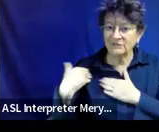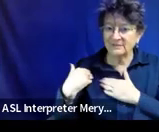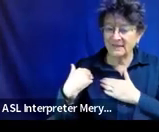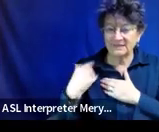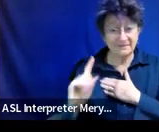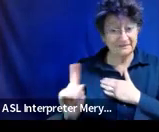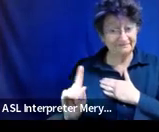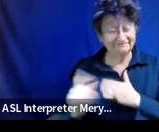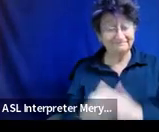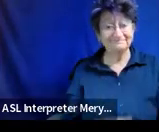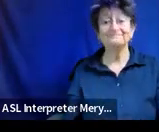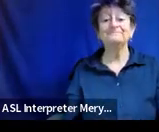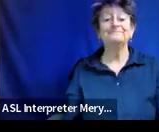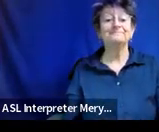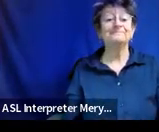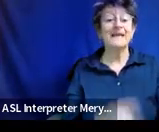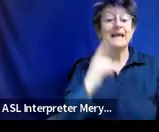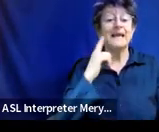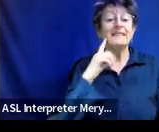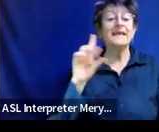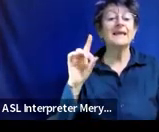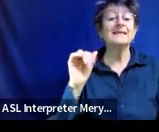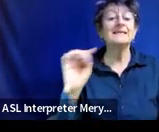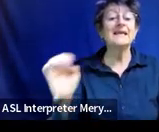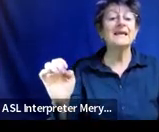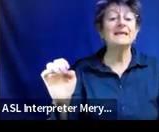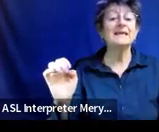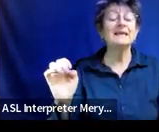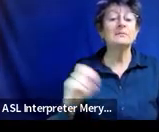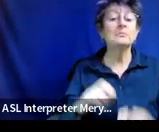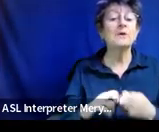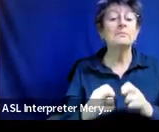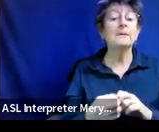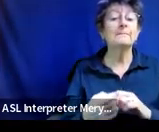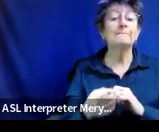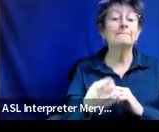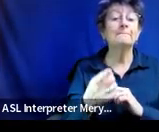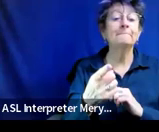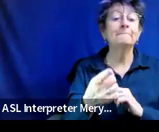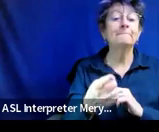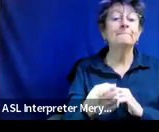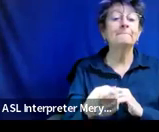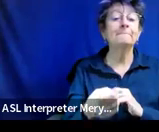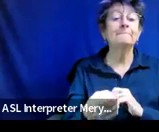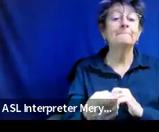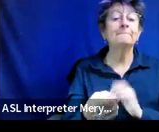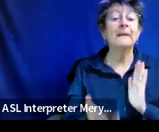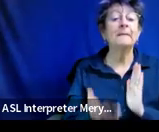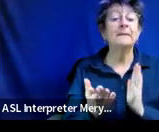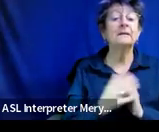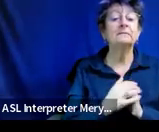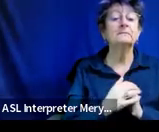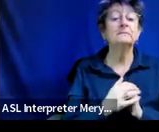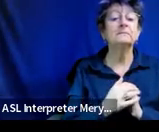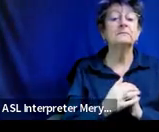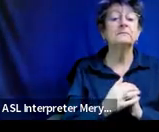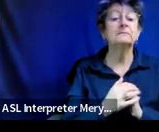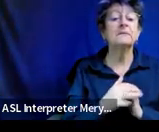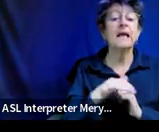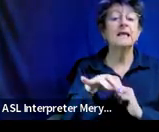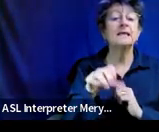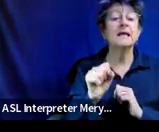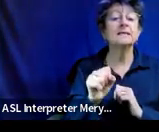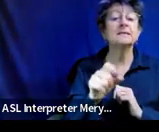And then I think there's a date. Yeah. Is there a date problem somewhere? I think so. Maybe. Yes. Yes.